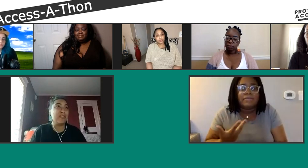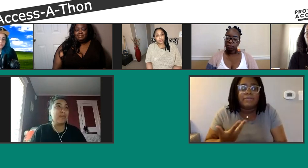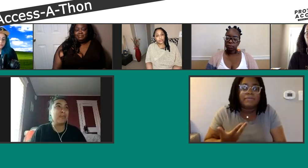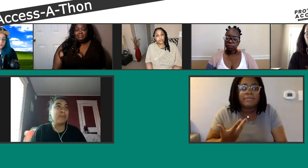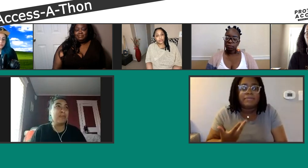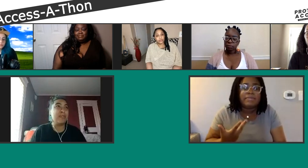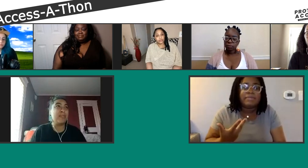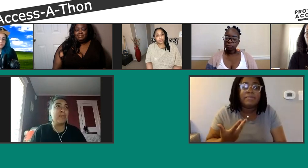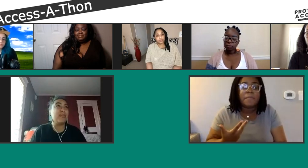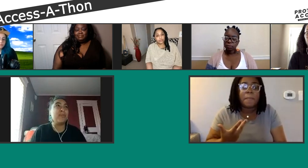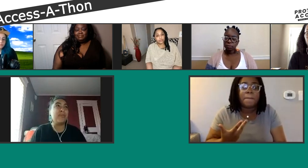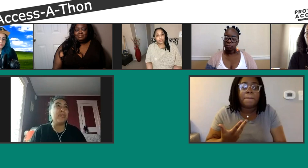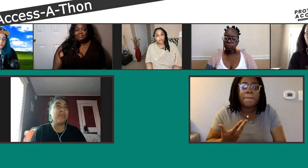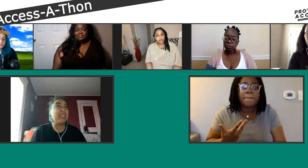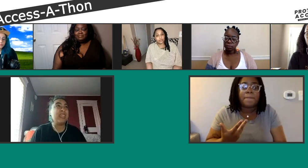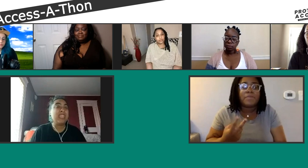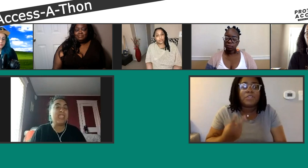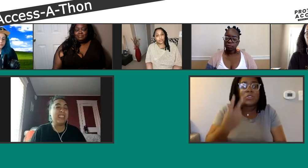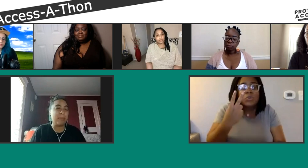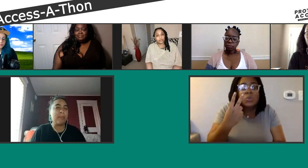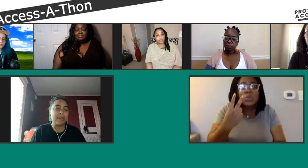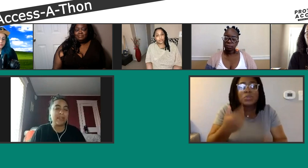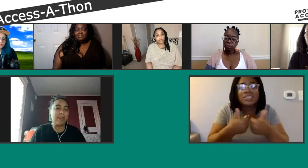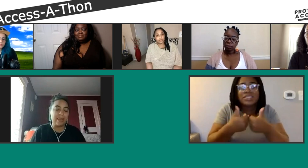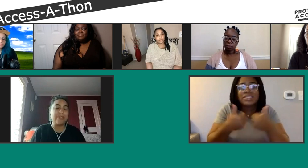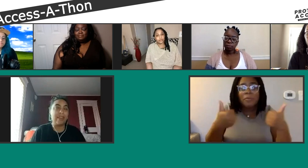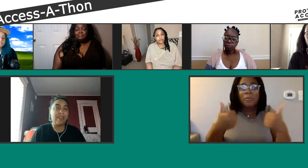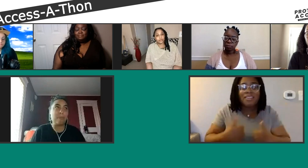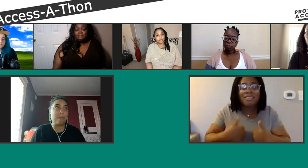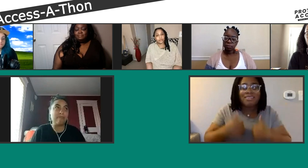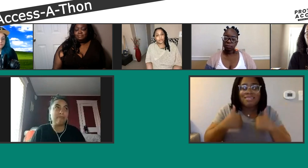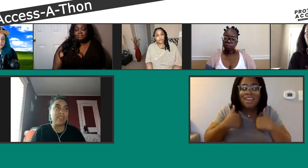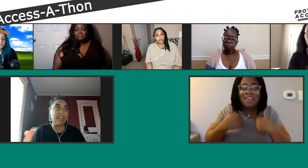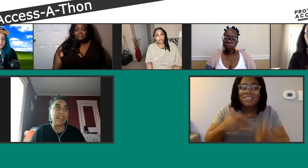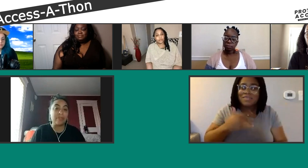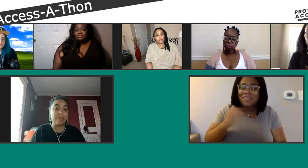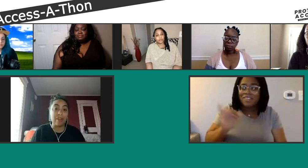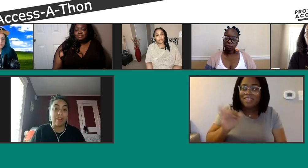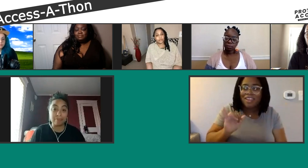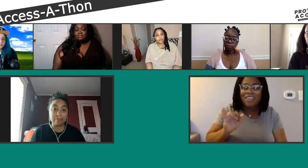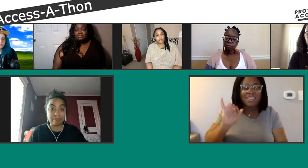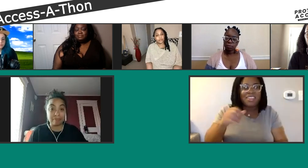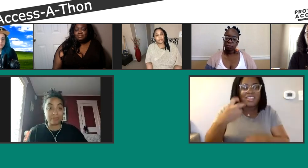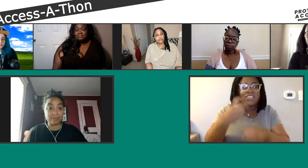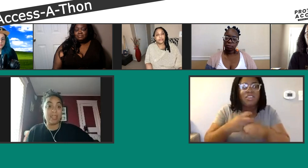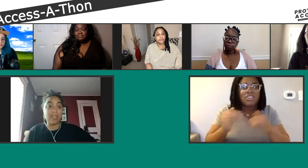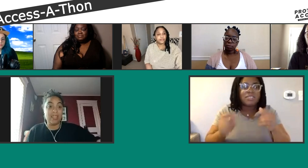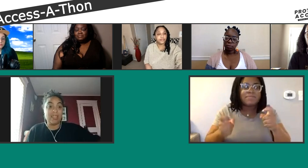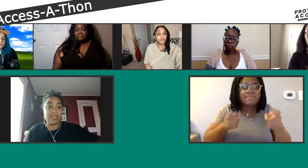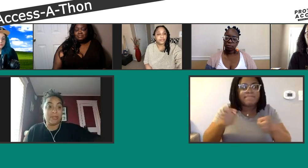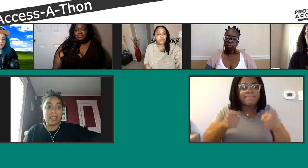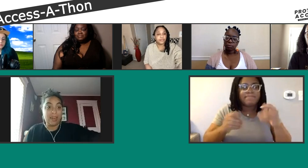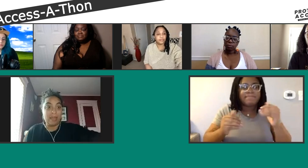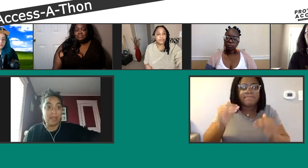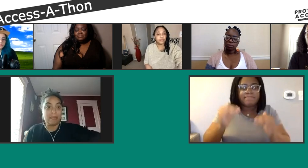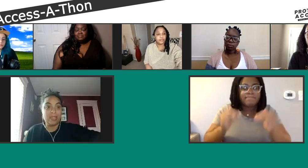two, two really separate parts of myself. Um, and that can be really hard. This